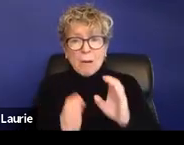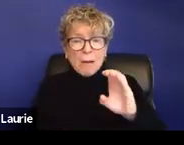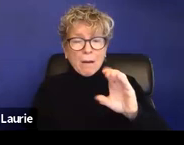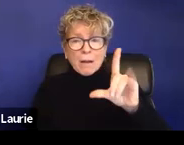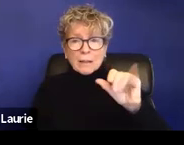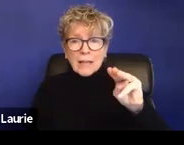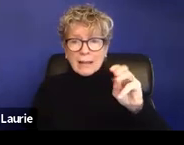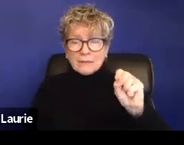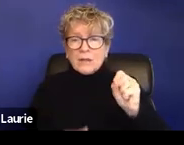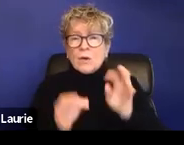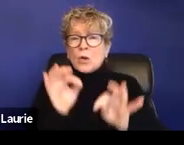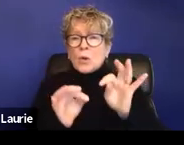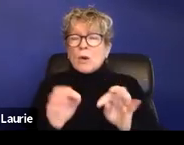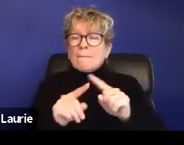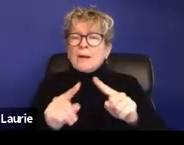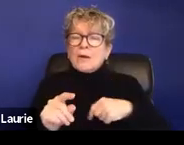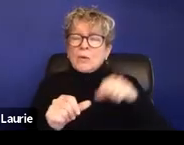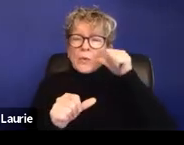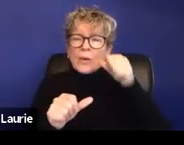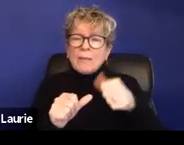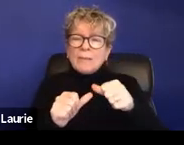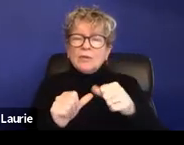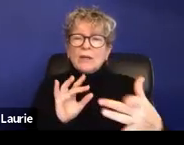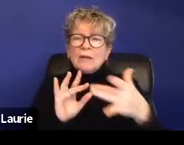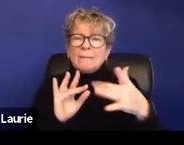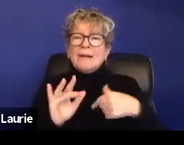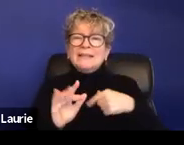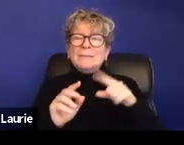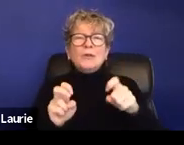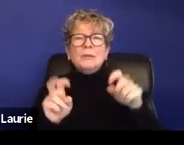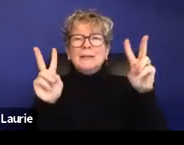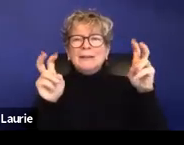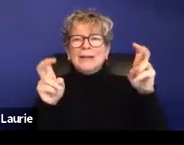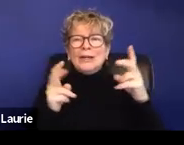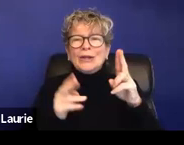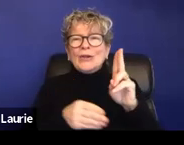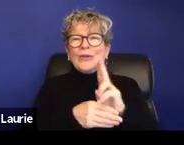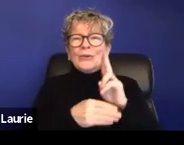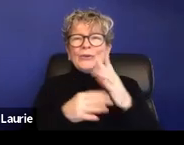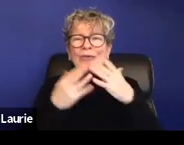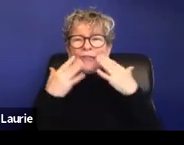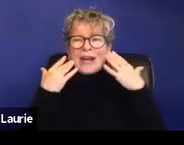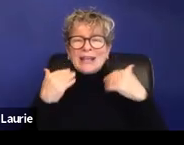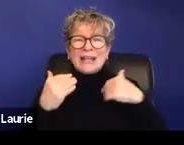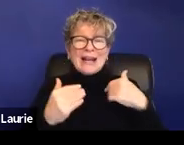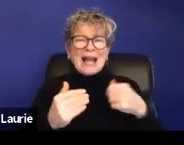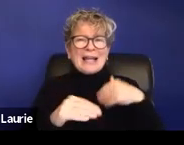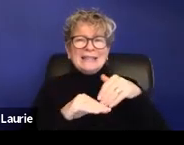reach out, but it's meant to be super, super user friendly, and I'm happy to send you additional resources.